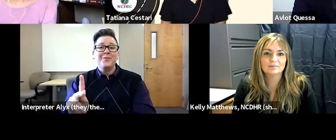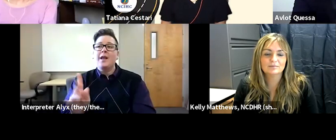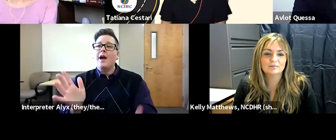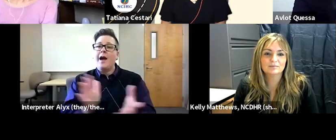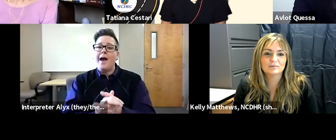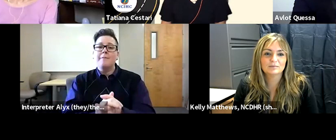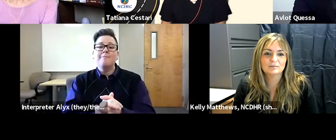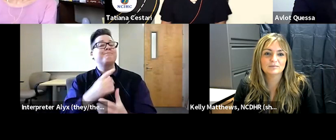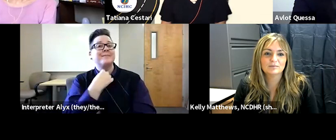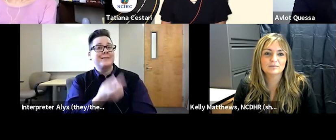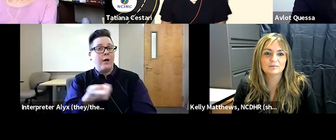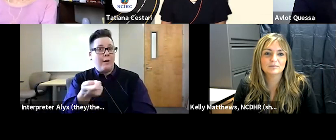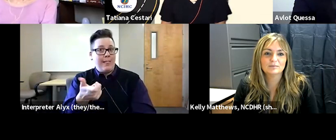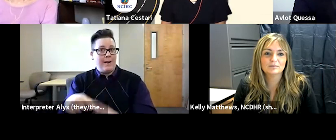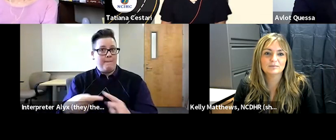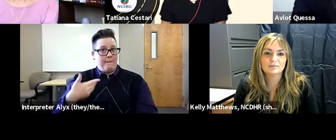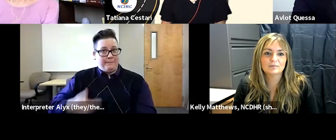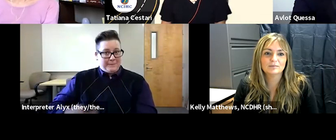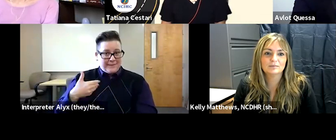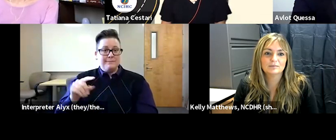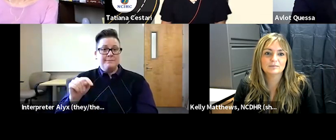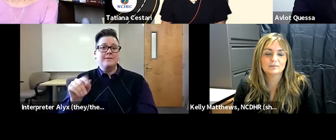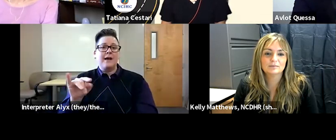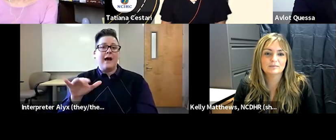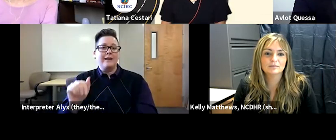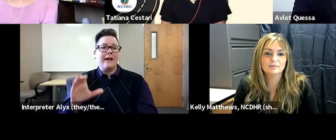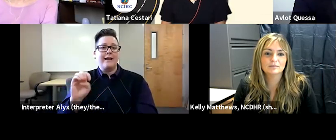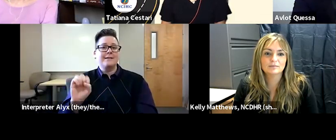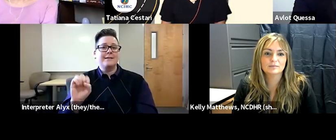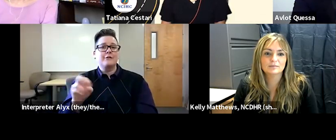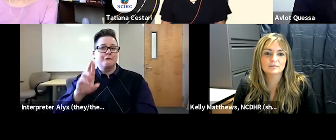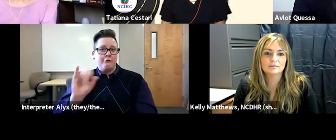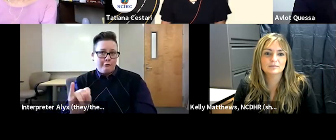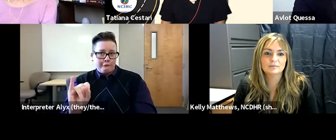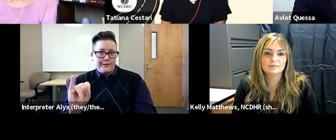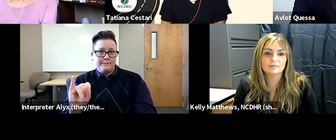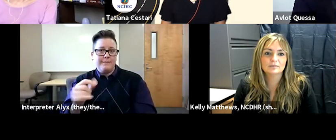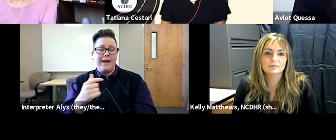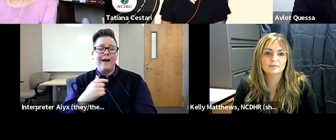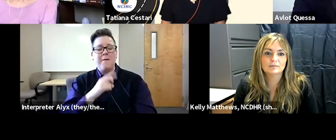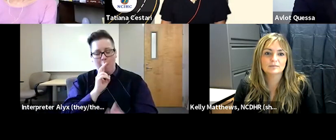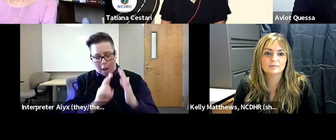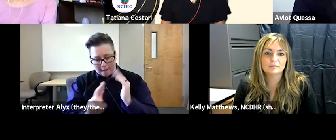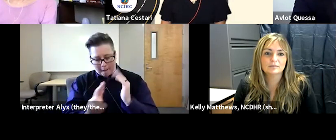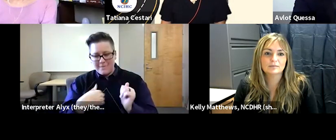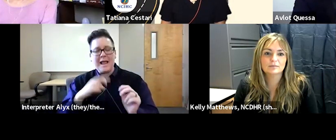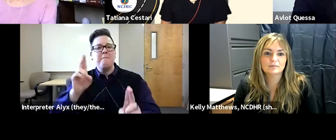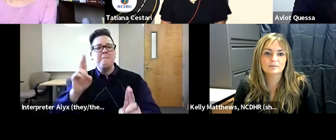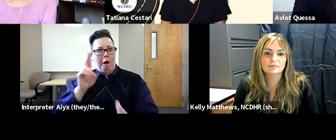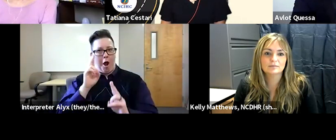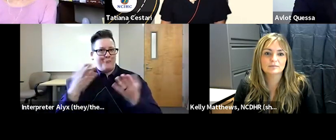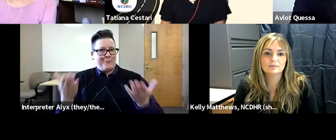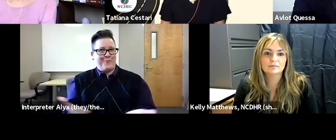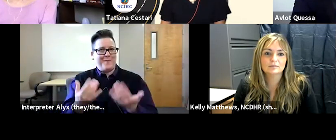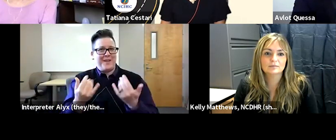let me tell you a little bit about me Tatiana Sestari i am humbled and honored to be